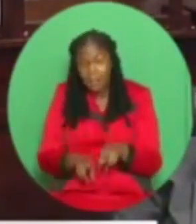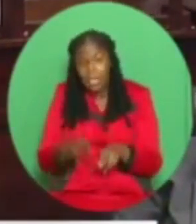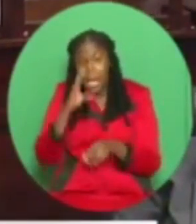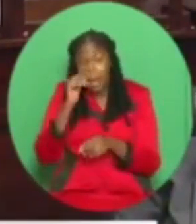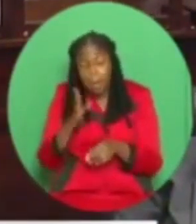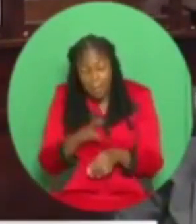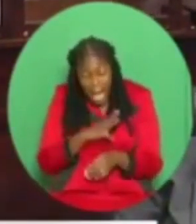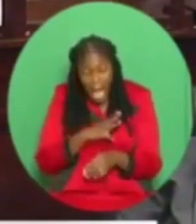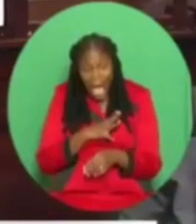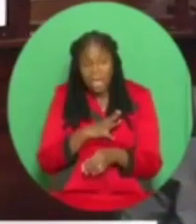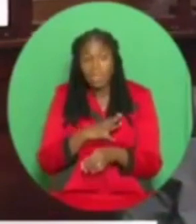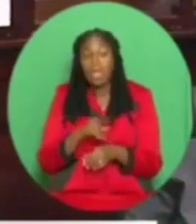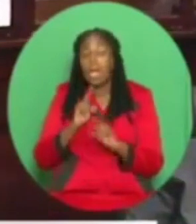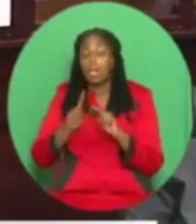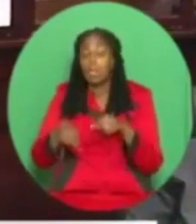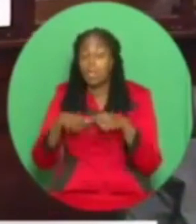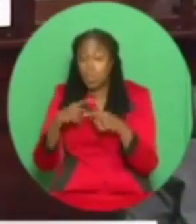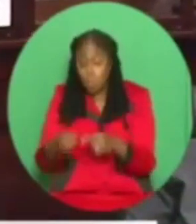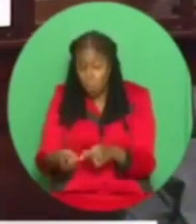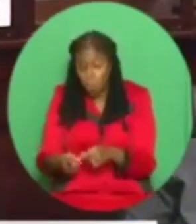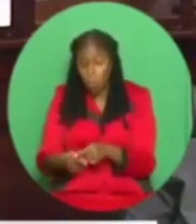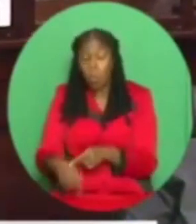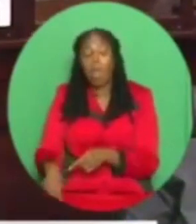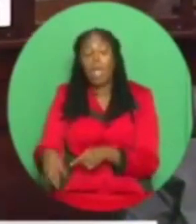Suriname because of that deal went sour.